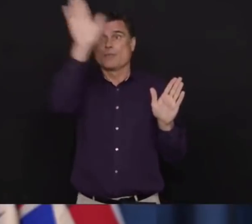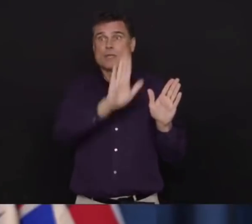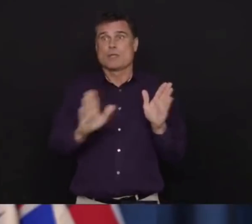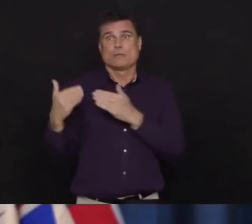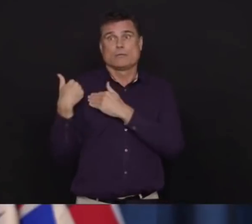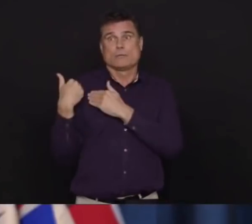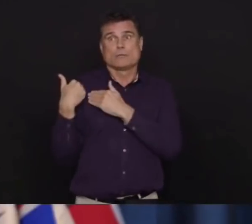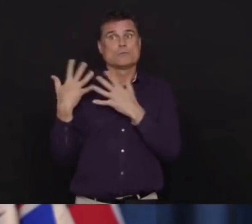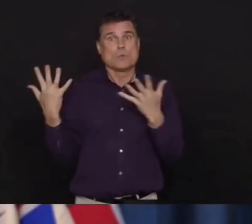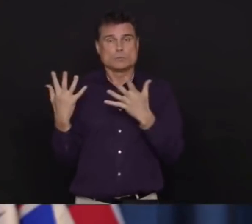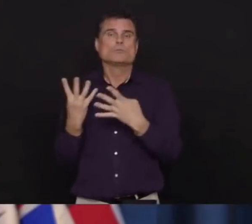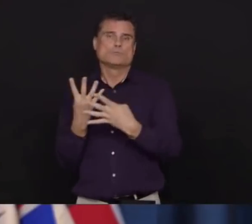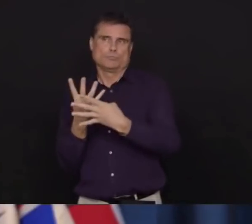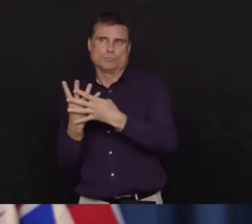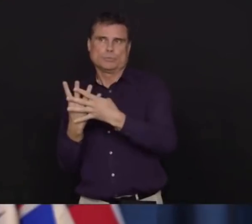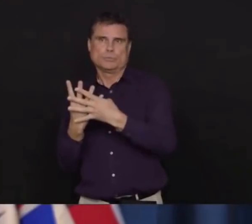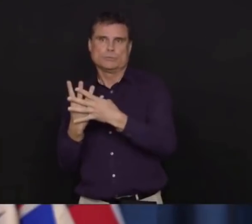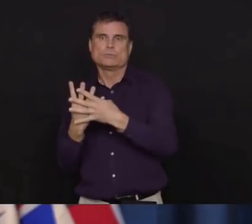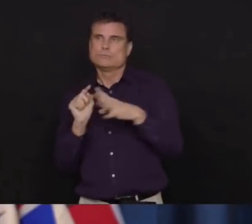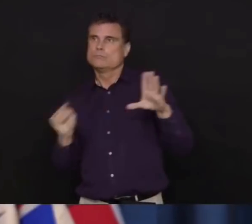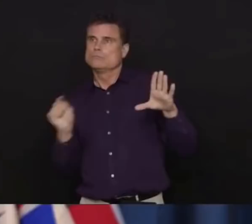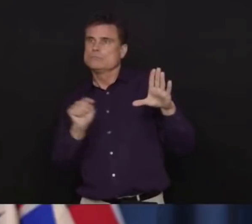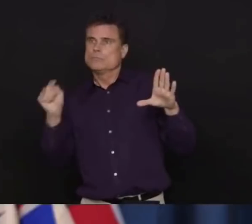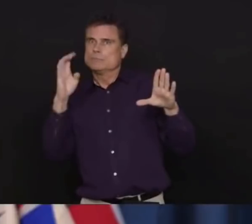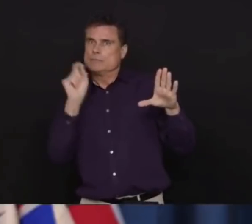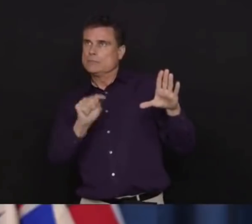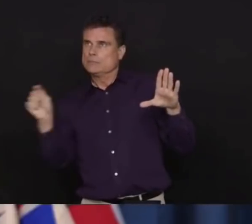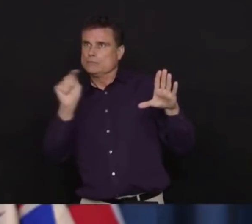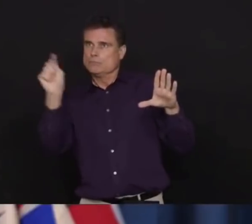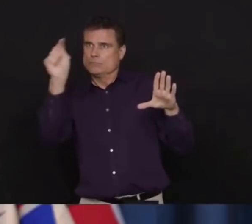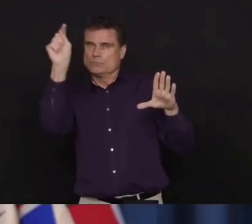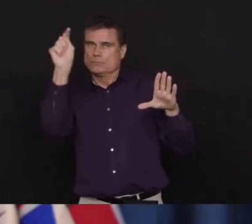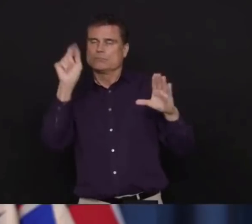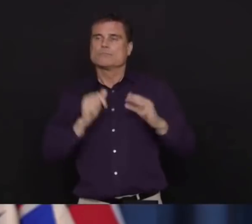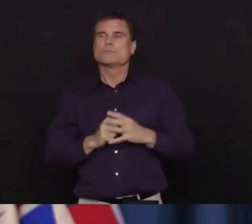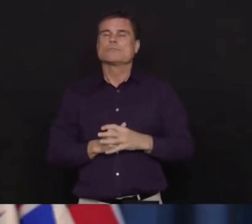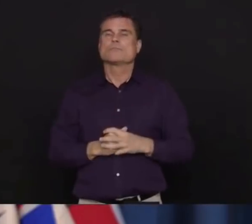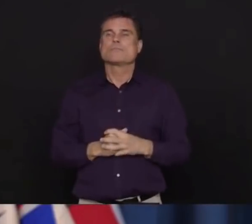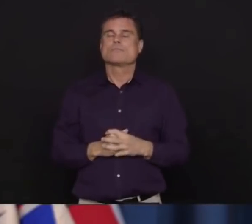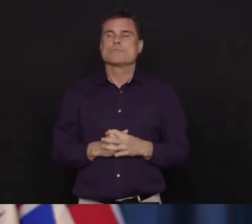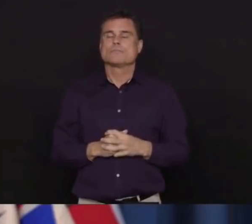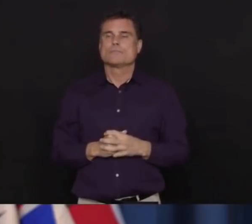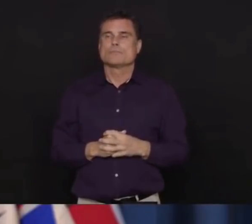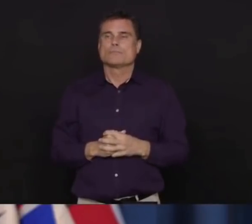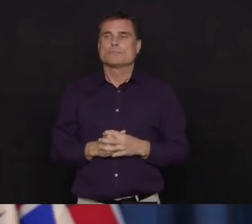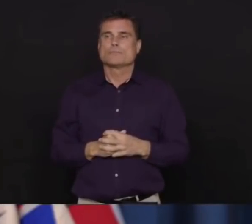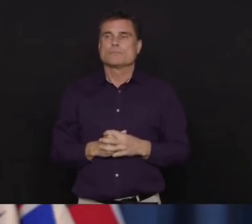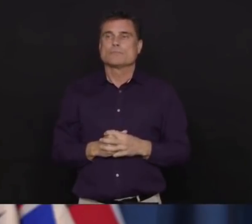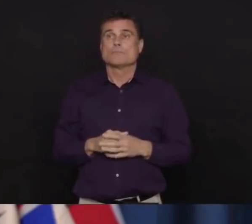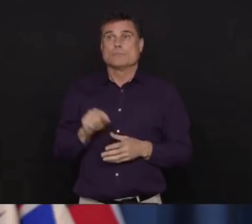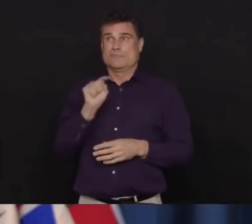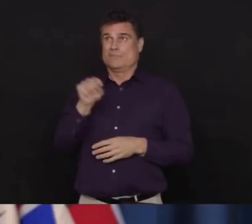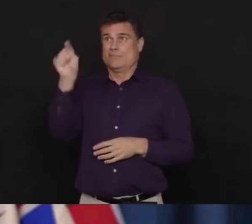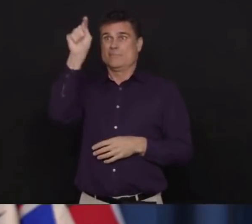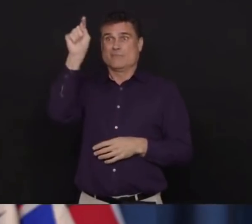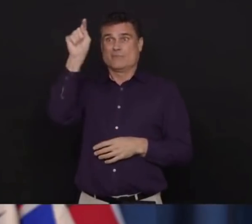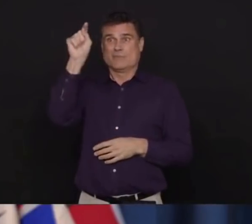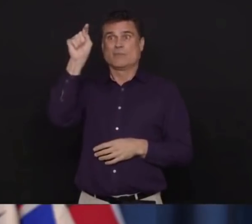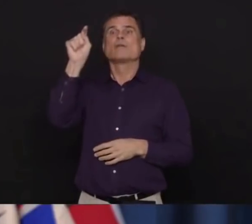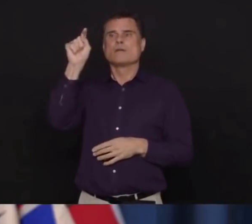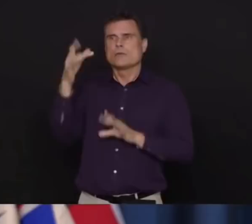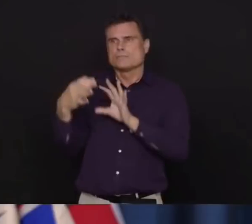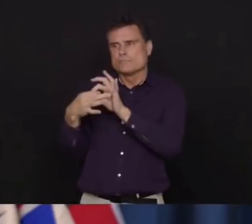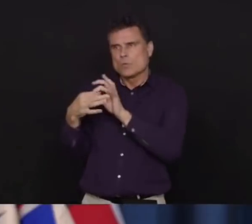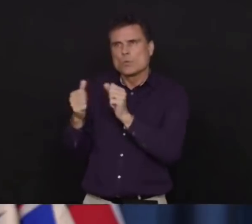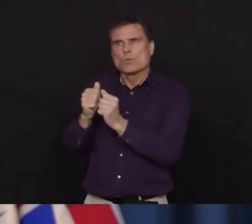or three years ago. So PHSA Correctional Health and Interior Health have been actively managing this outbreak since